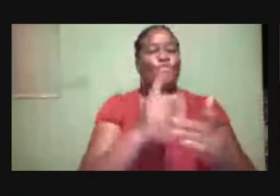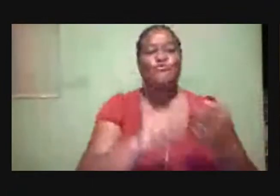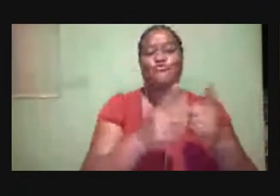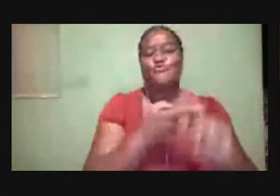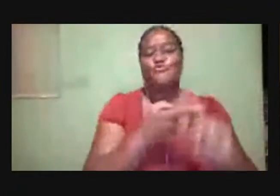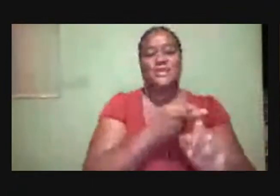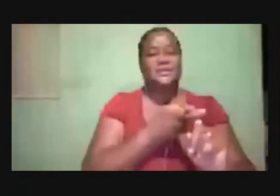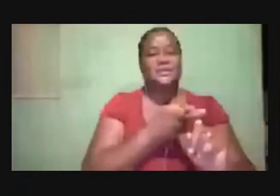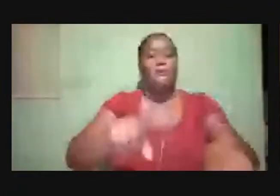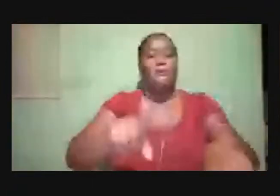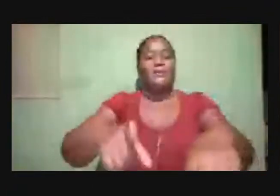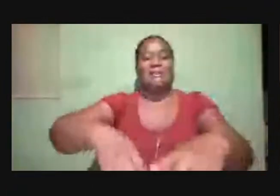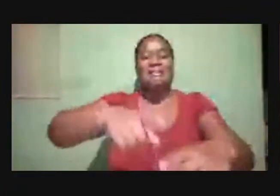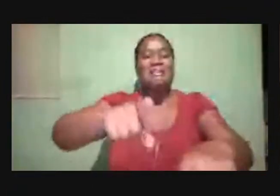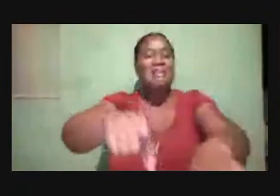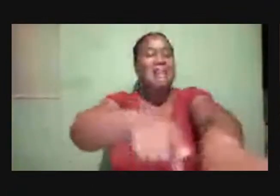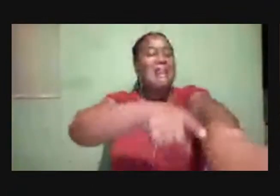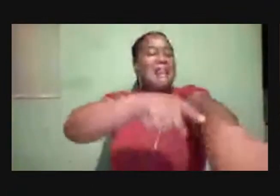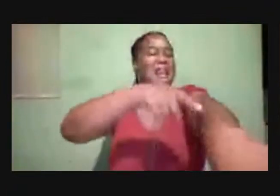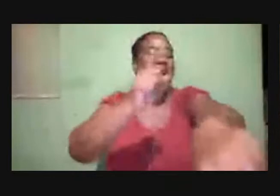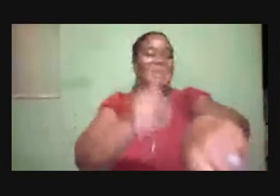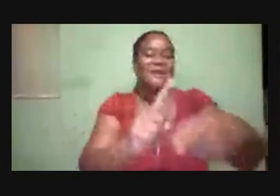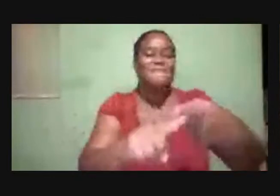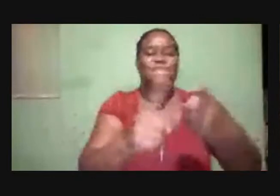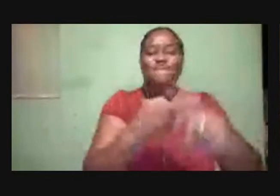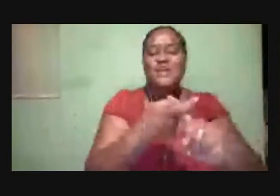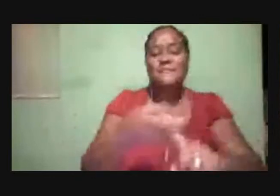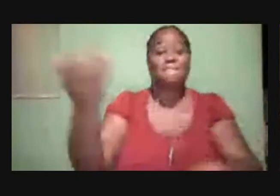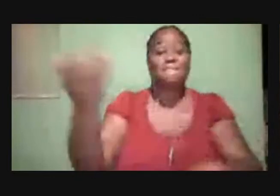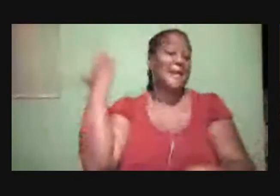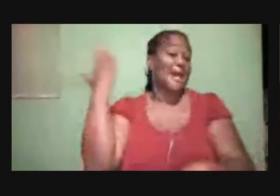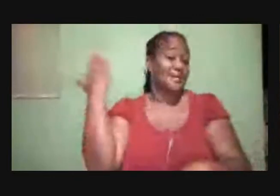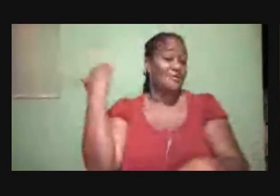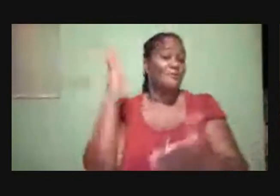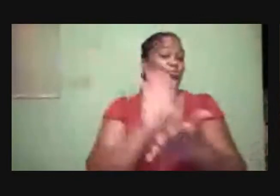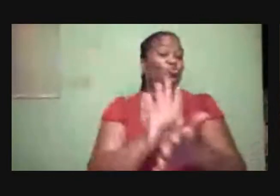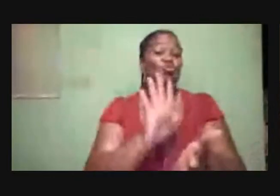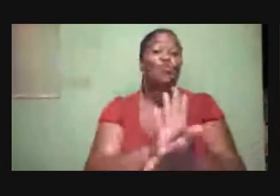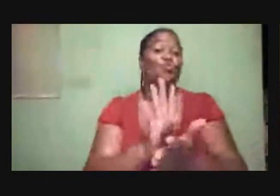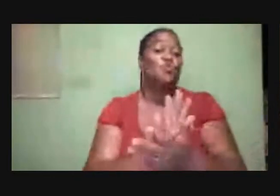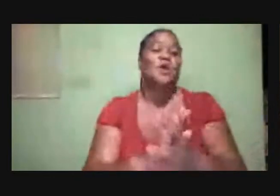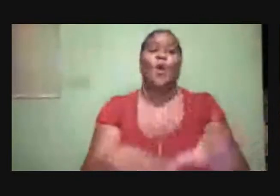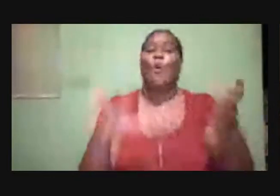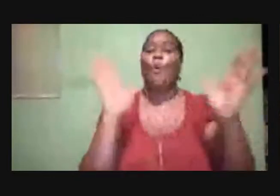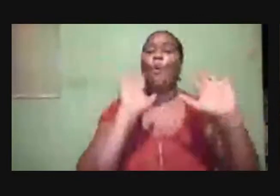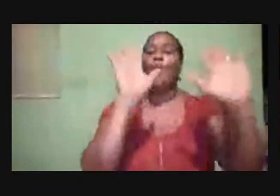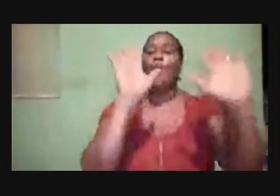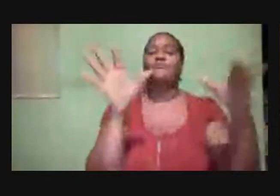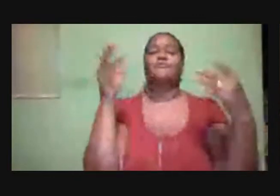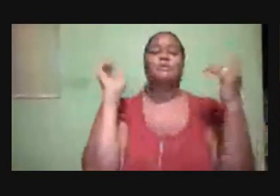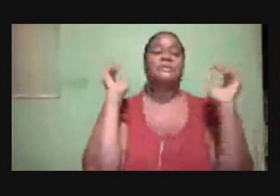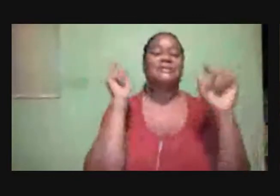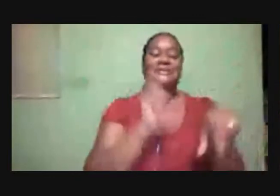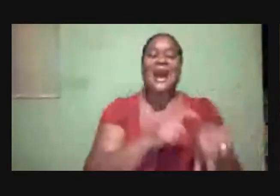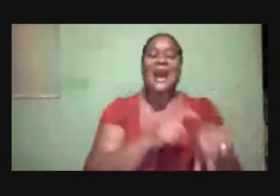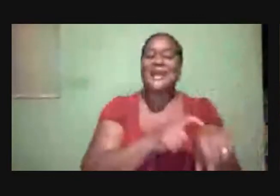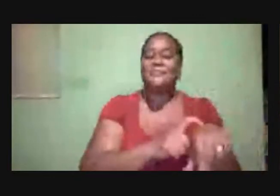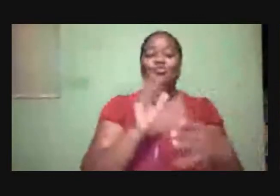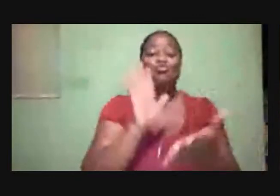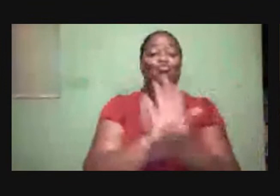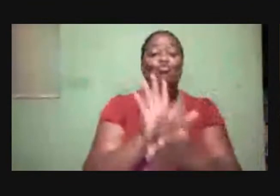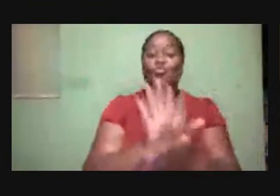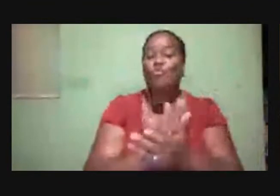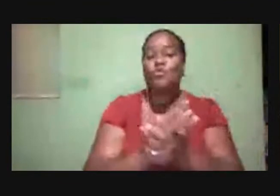from Northern Caribbean University. We have wonderful memories. Memories that we treasure to this day as